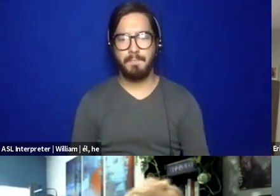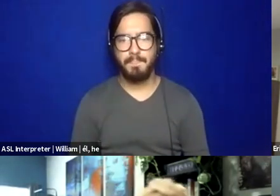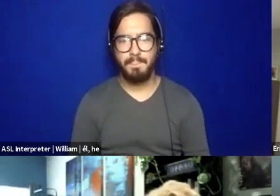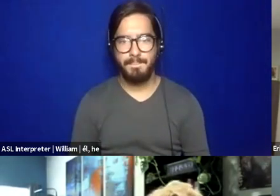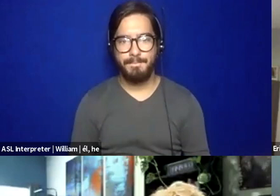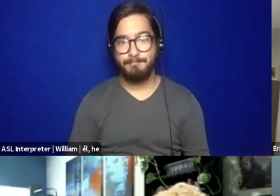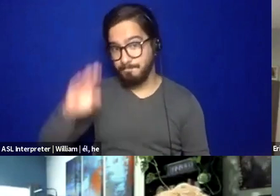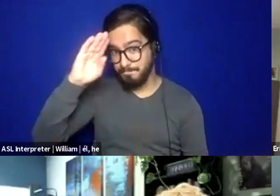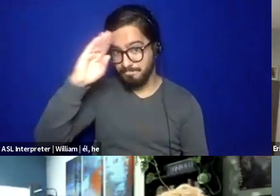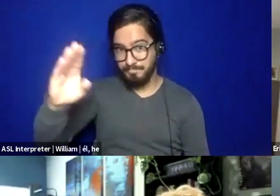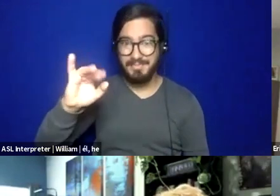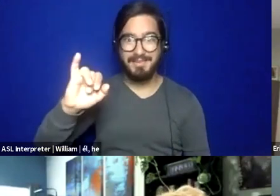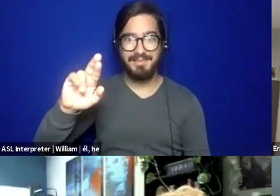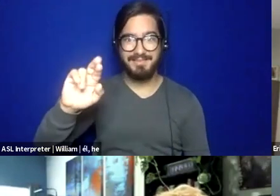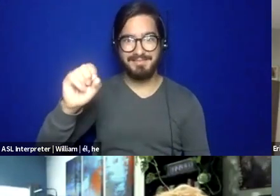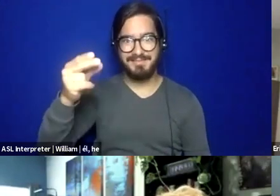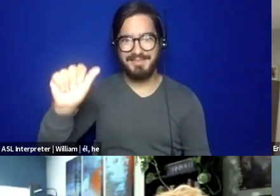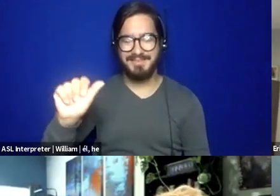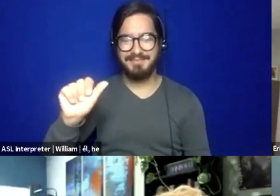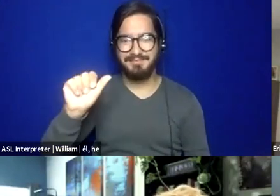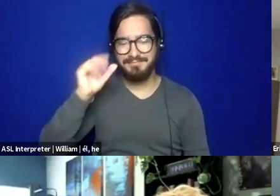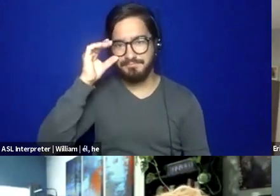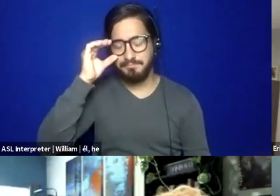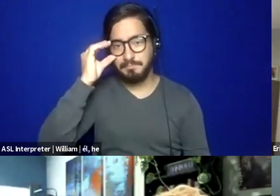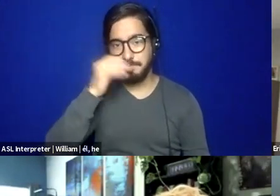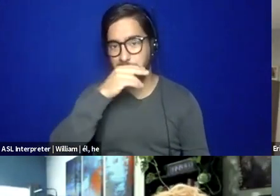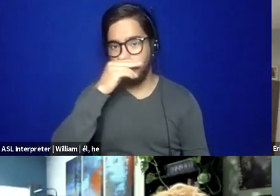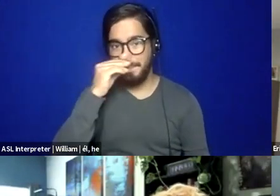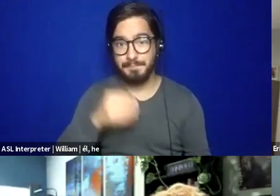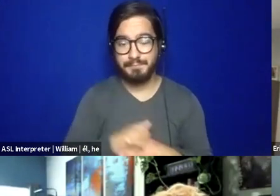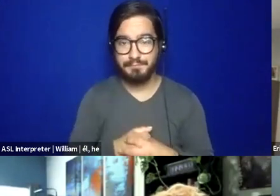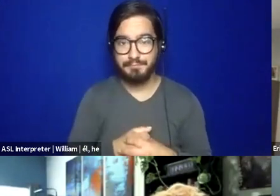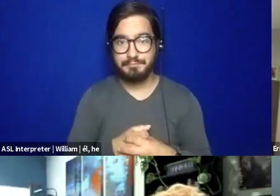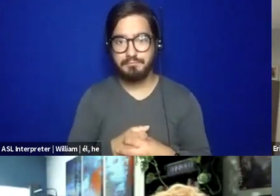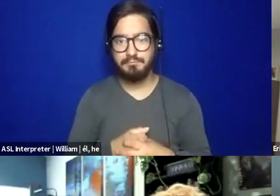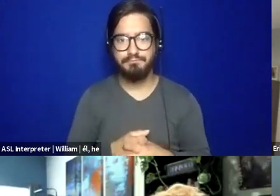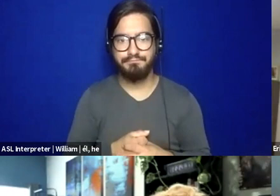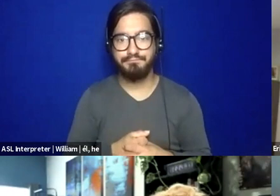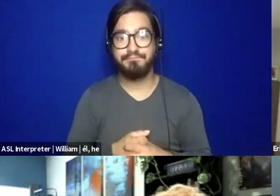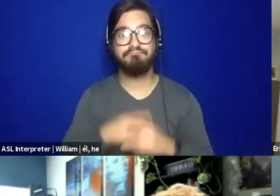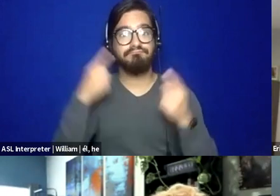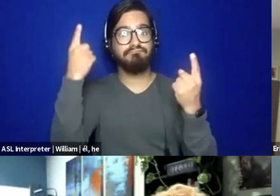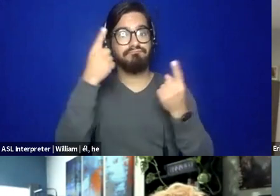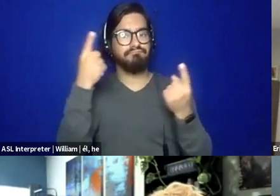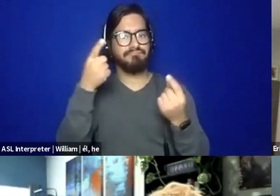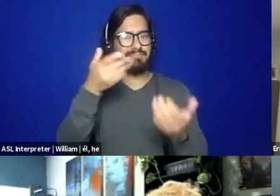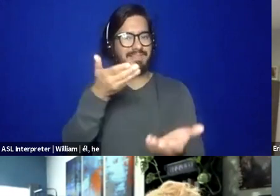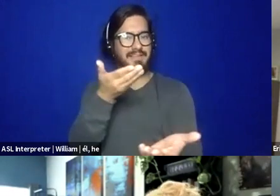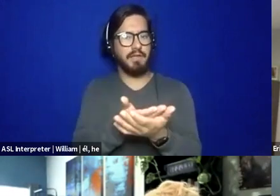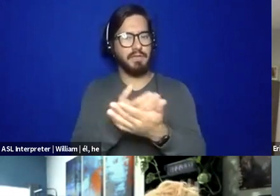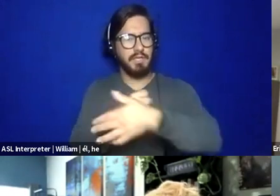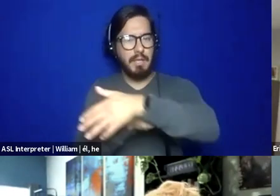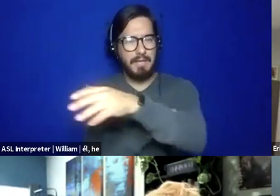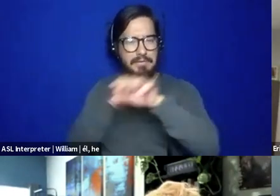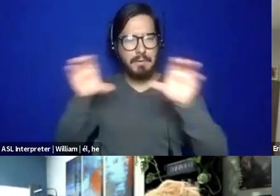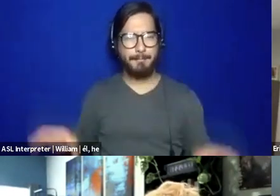Hi, this is Arisha. Um, I think with all of these like evidence-based practices, like